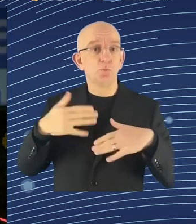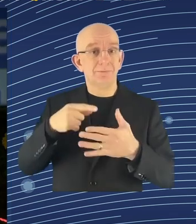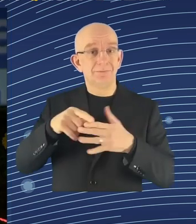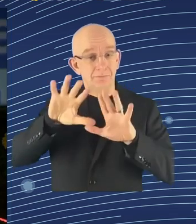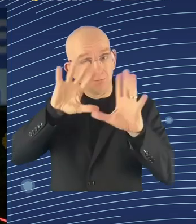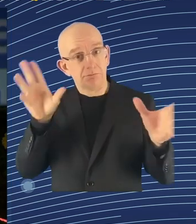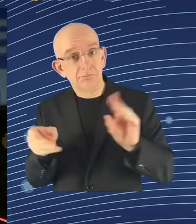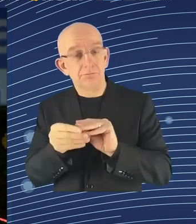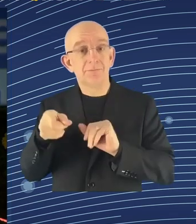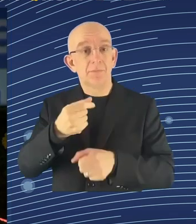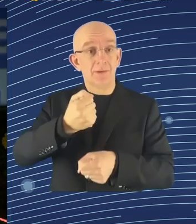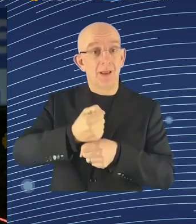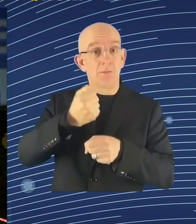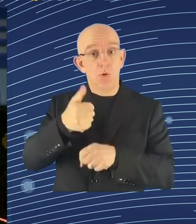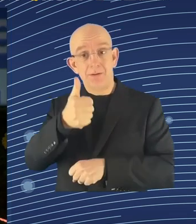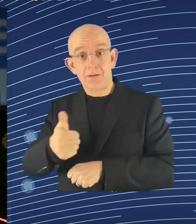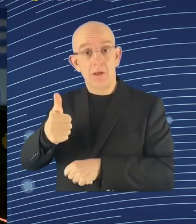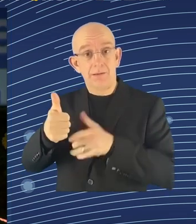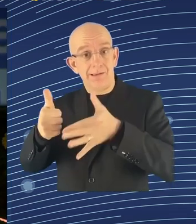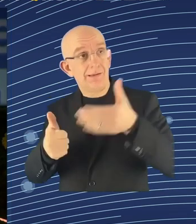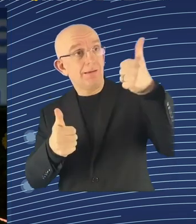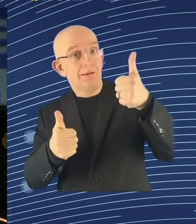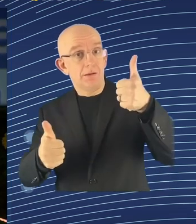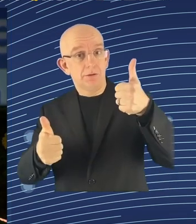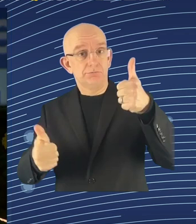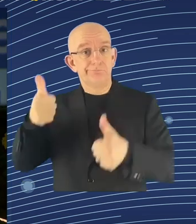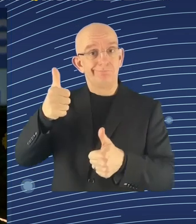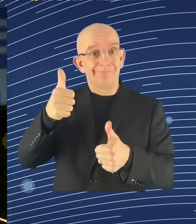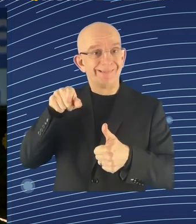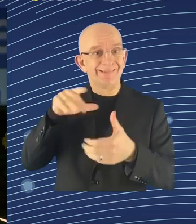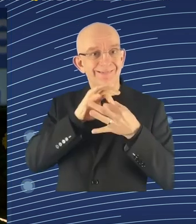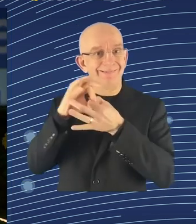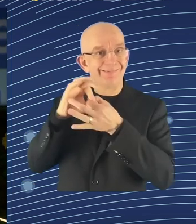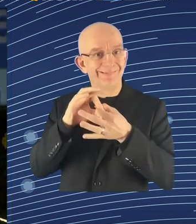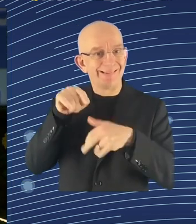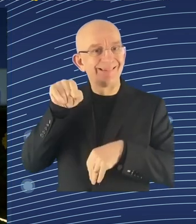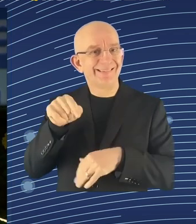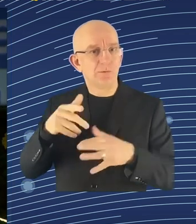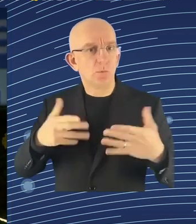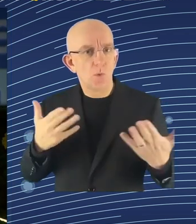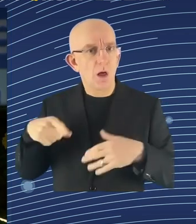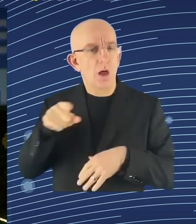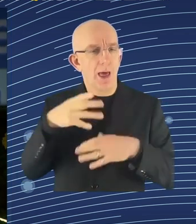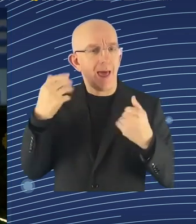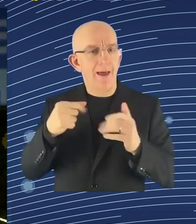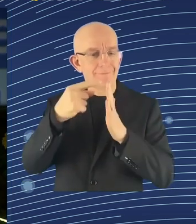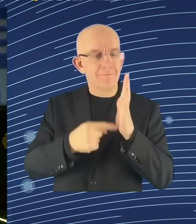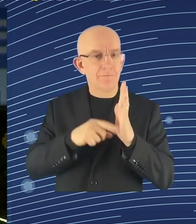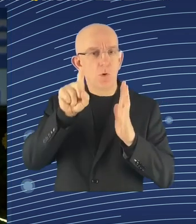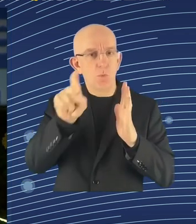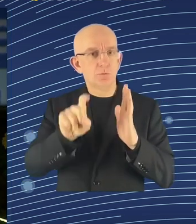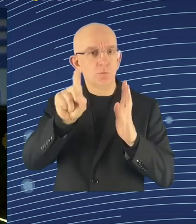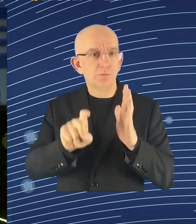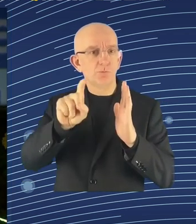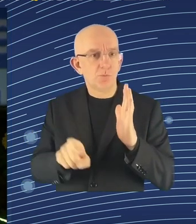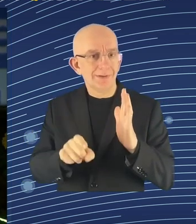dialogue, and other issues. Employers also need workers with skills, of course, that can complement the technology. The OECD estimates